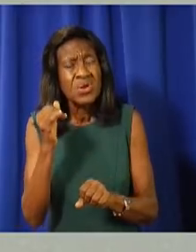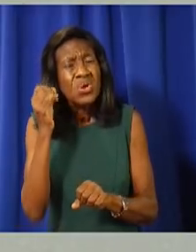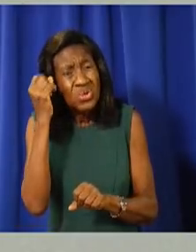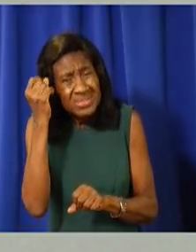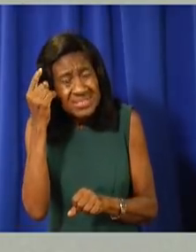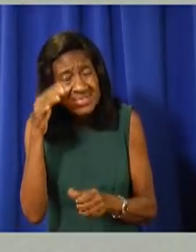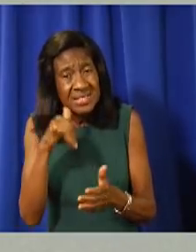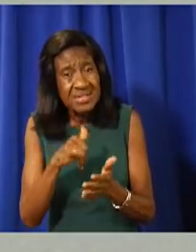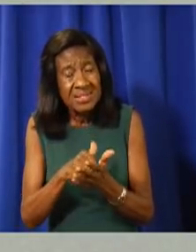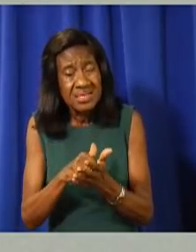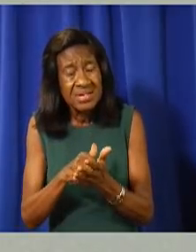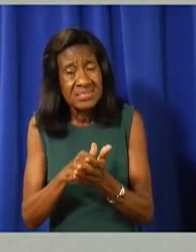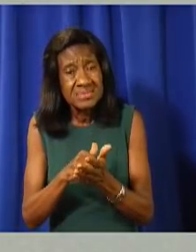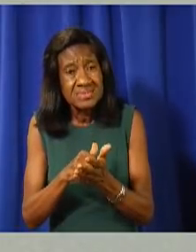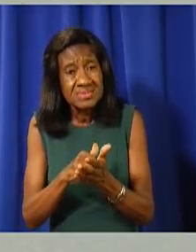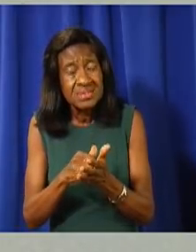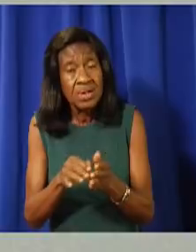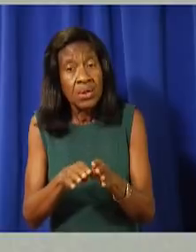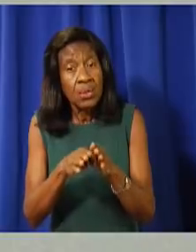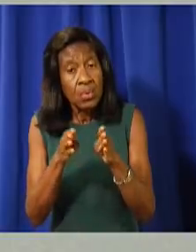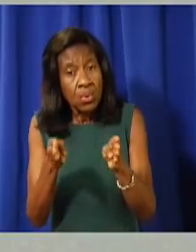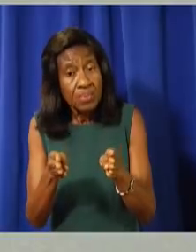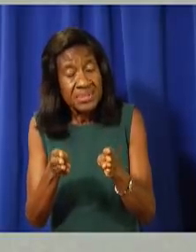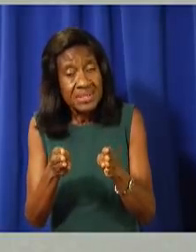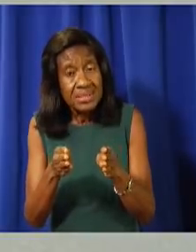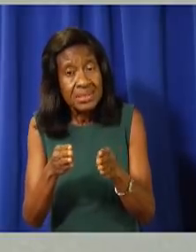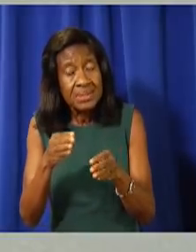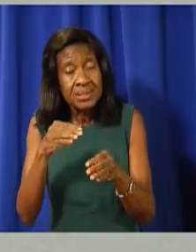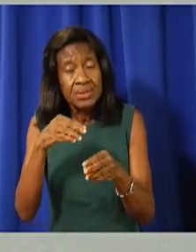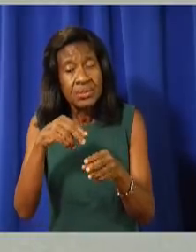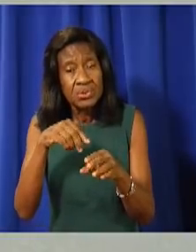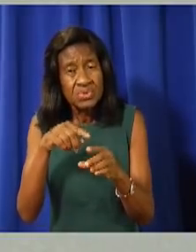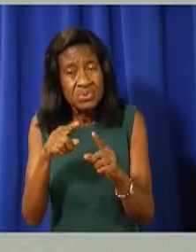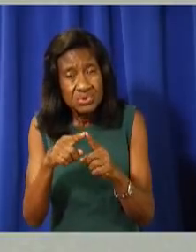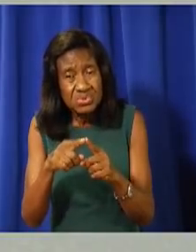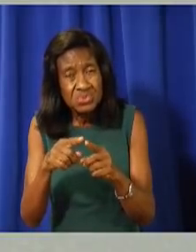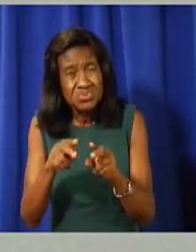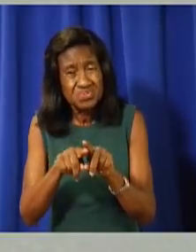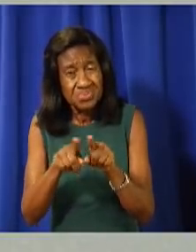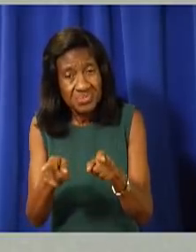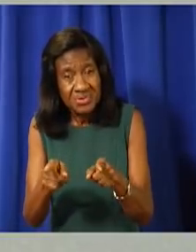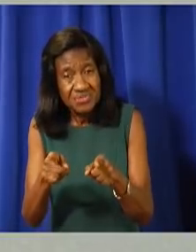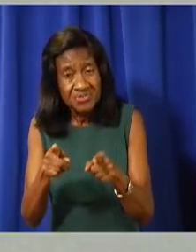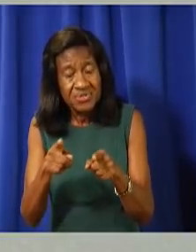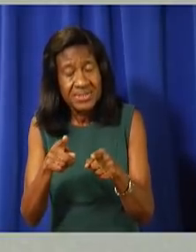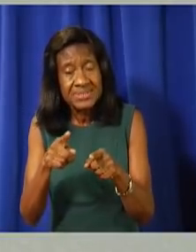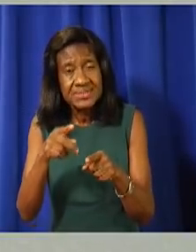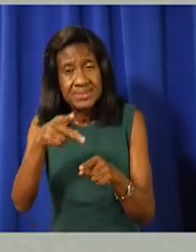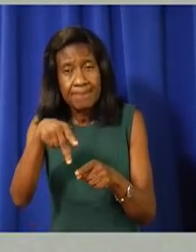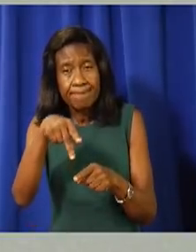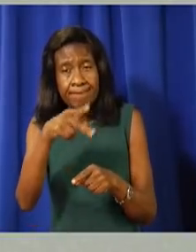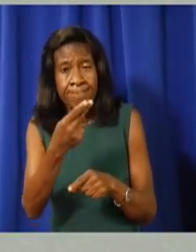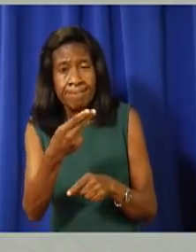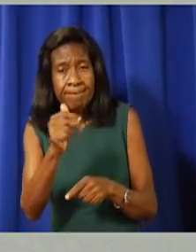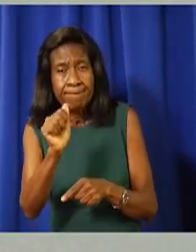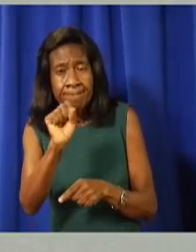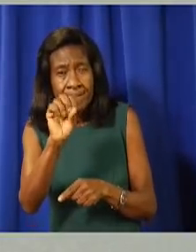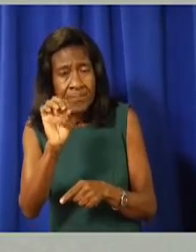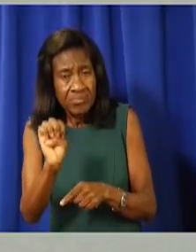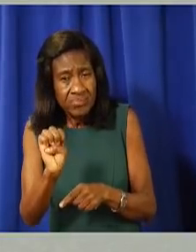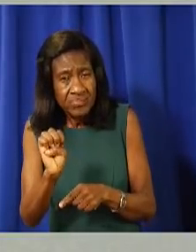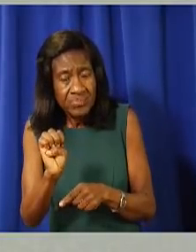would bring important changes and a gradual shift away from the status quo, along with the additional